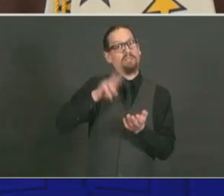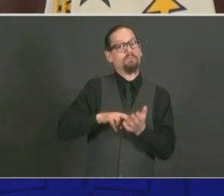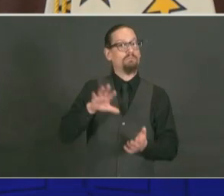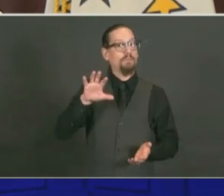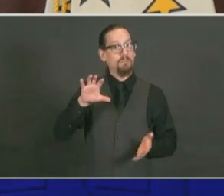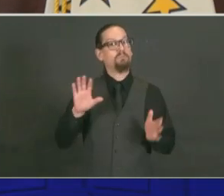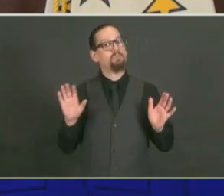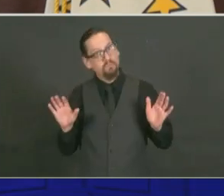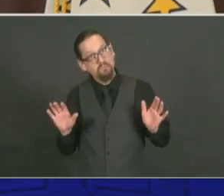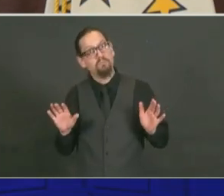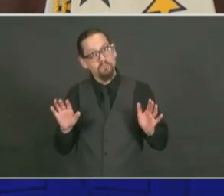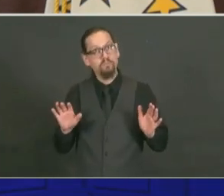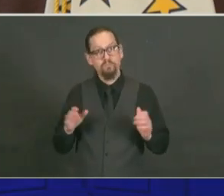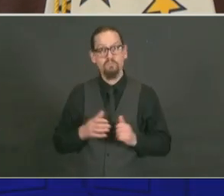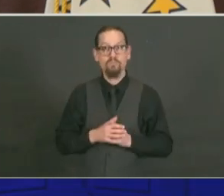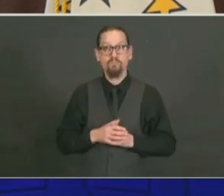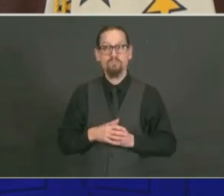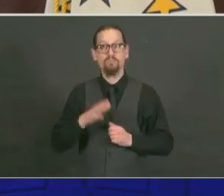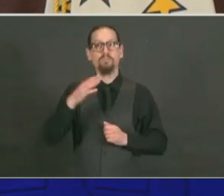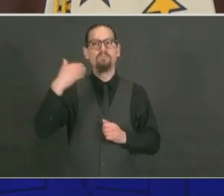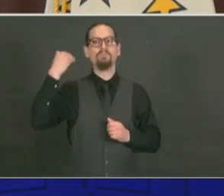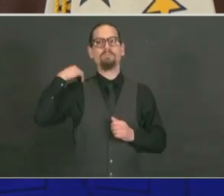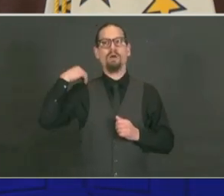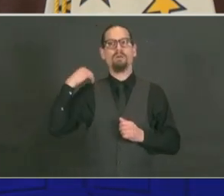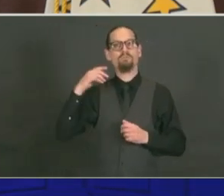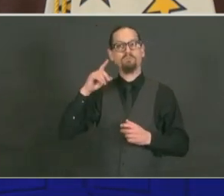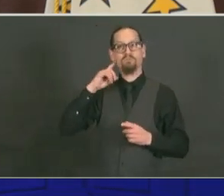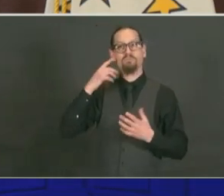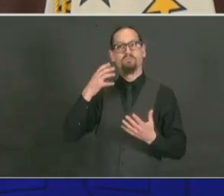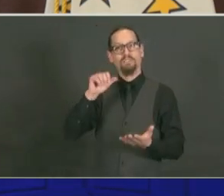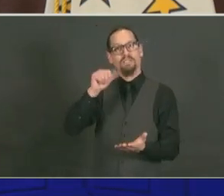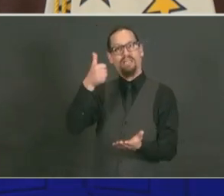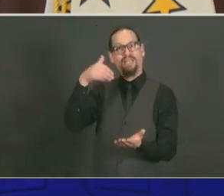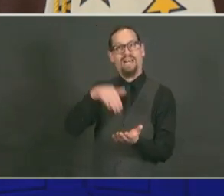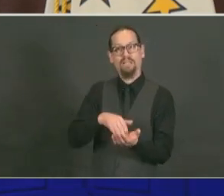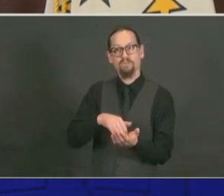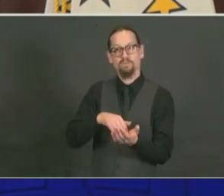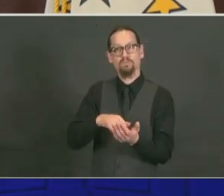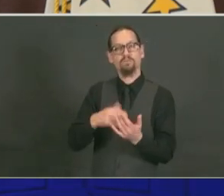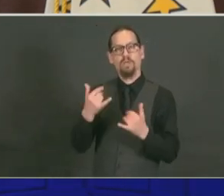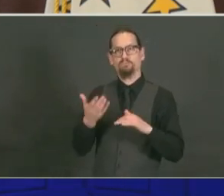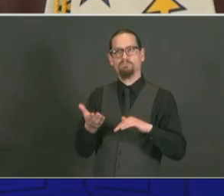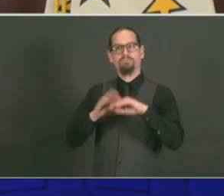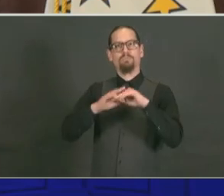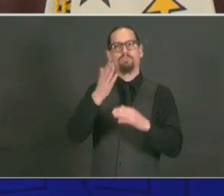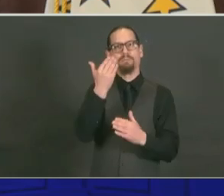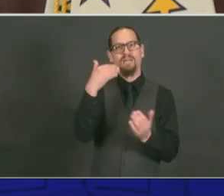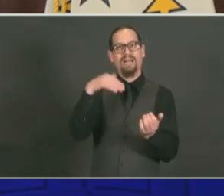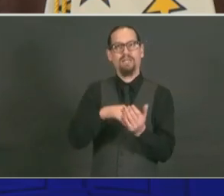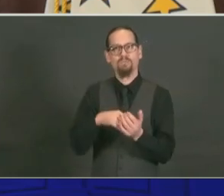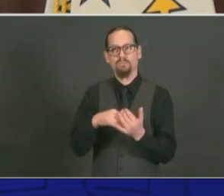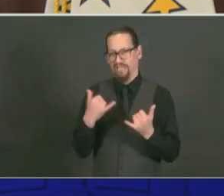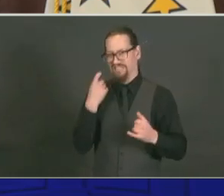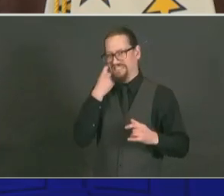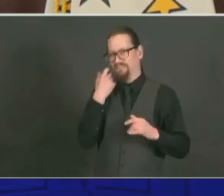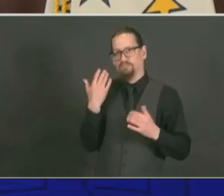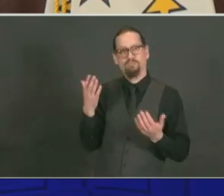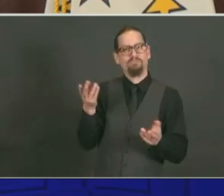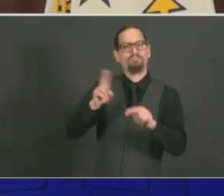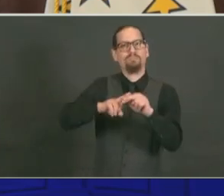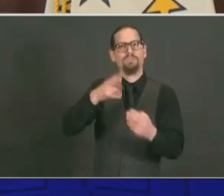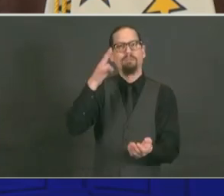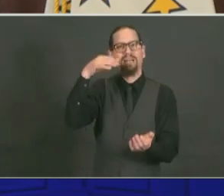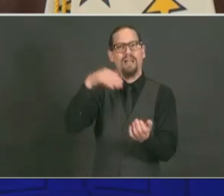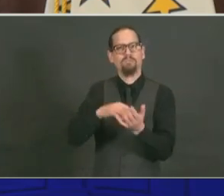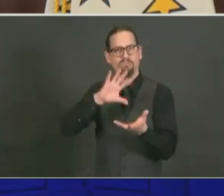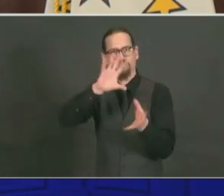from just over 10,000 to just over 15,000 to now over 17,000 for this last week. Even though